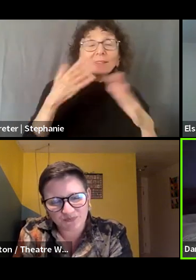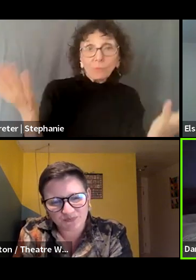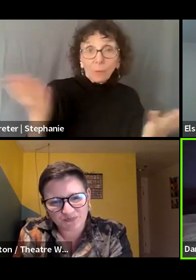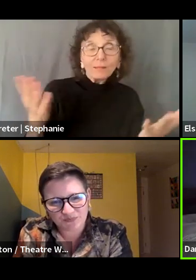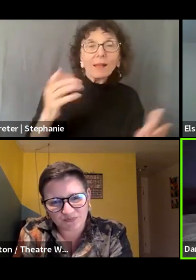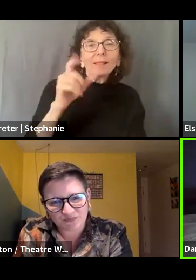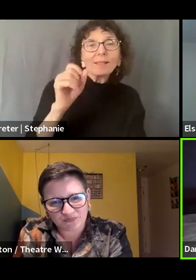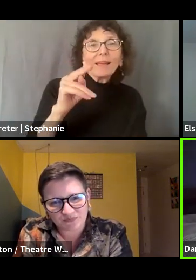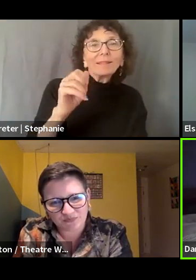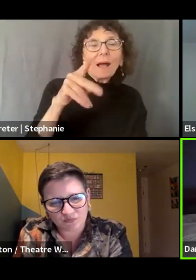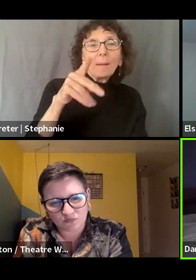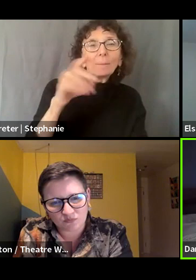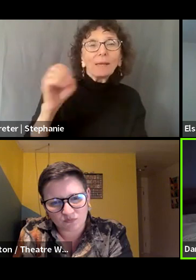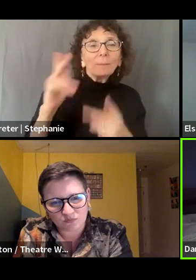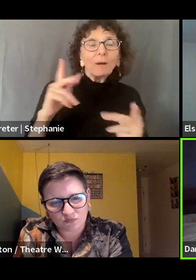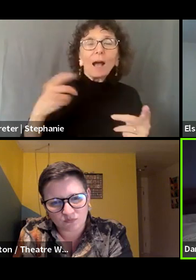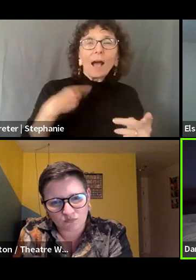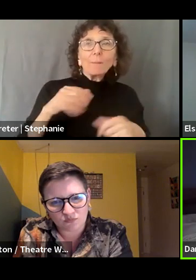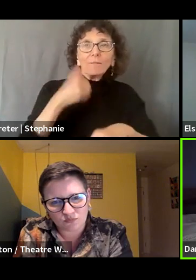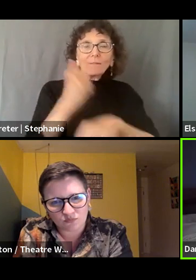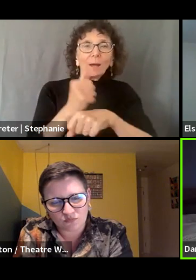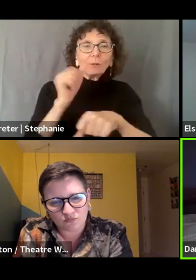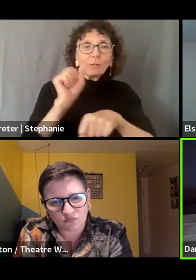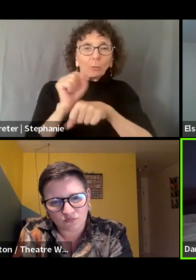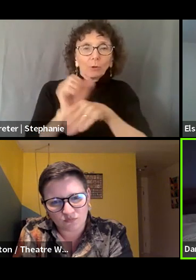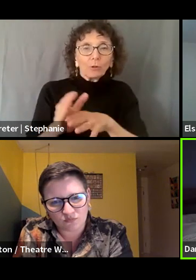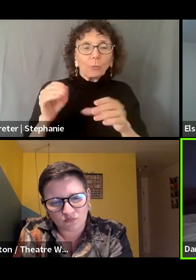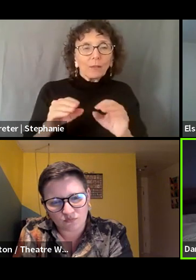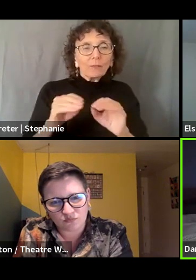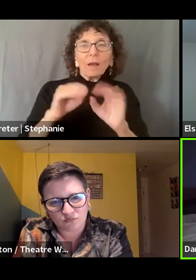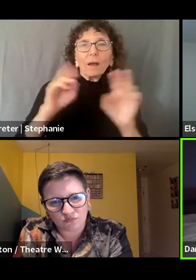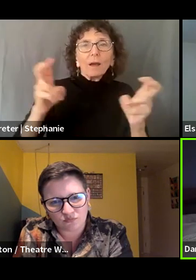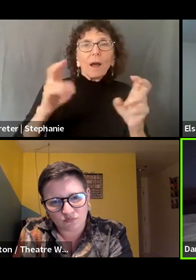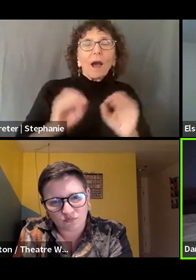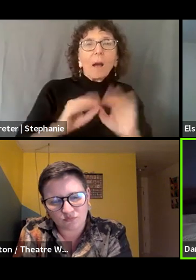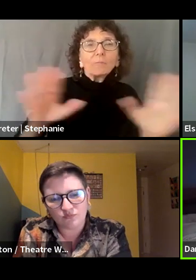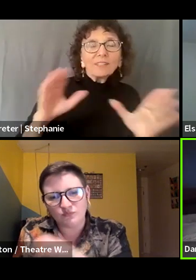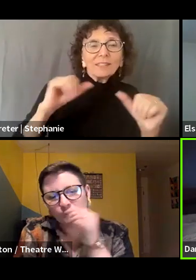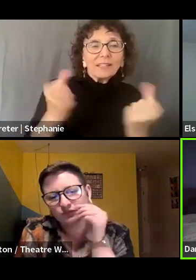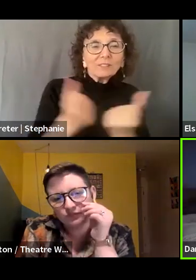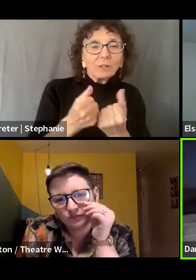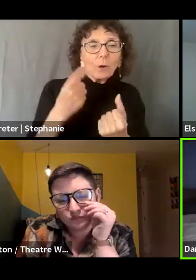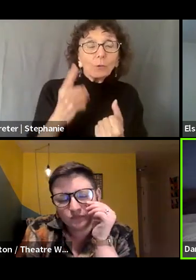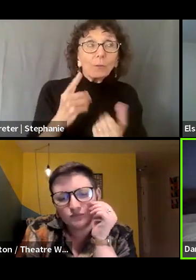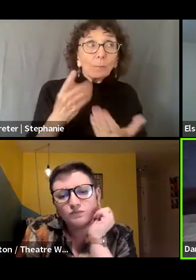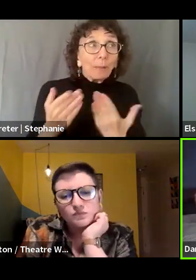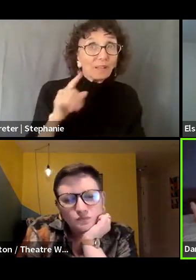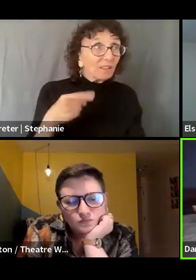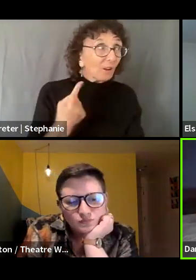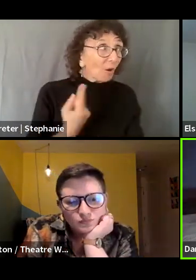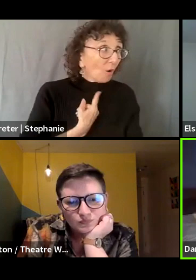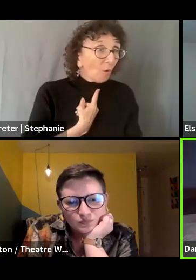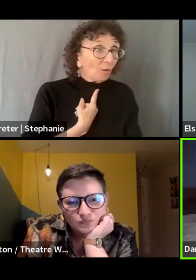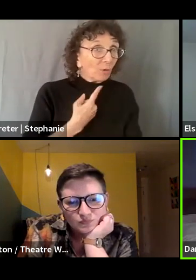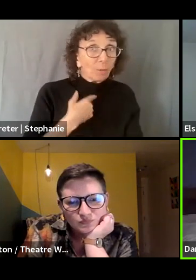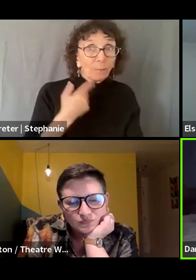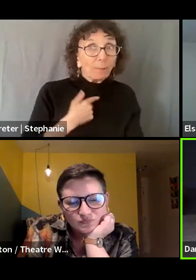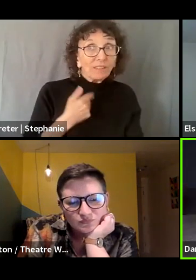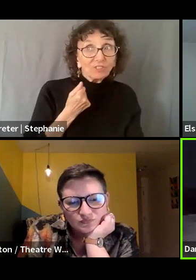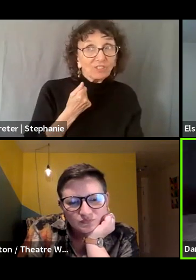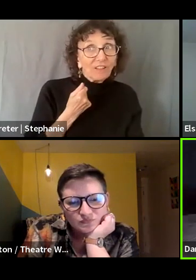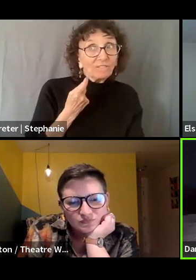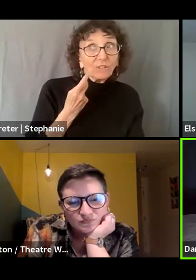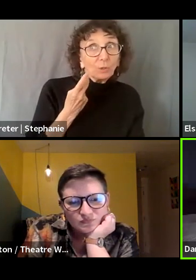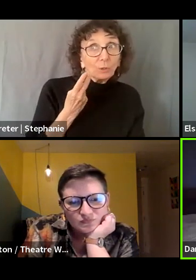am a founding worker owner with Obvious Agency. We're one of the countries, maybe only, maybe few of the only,